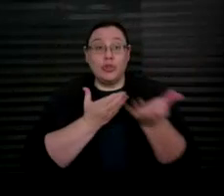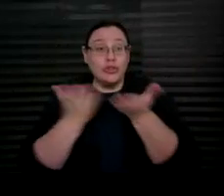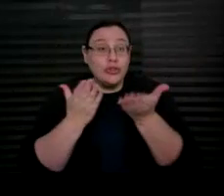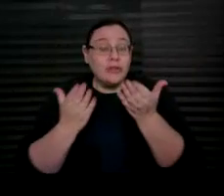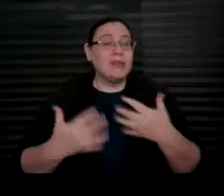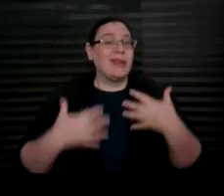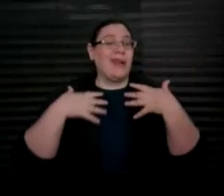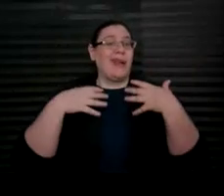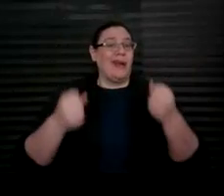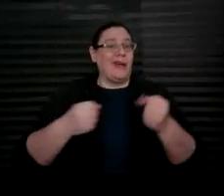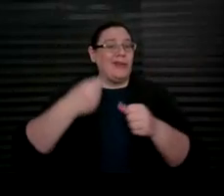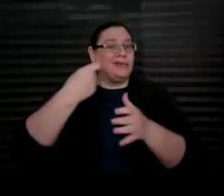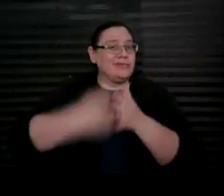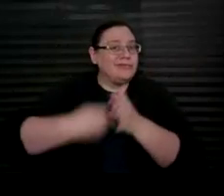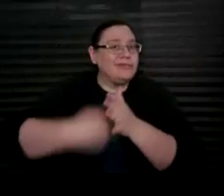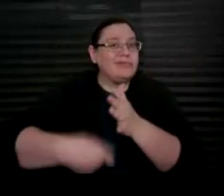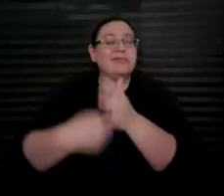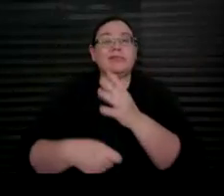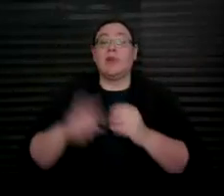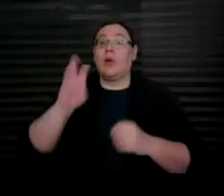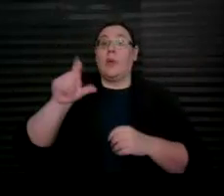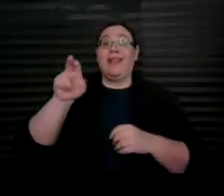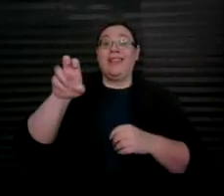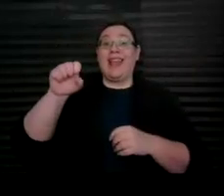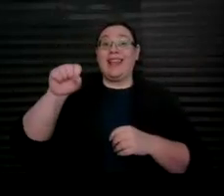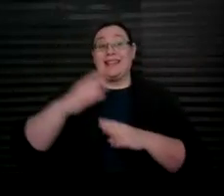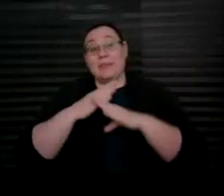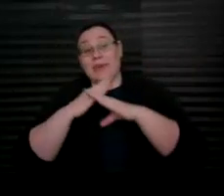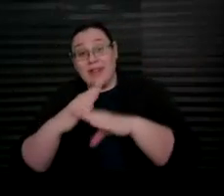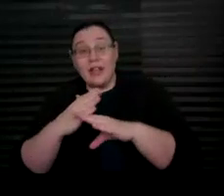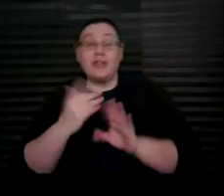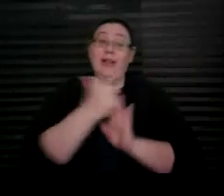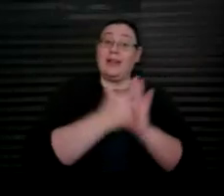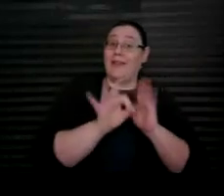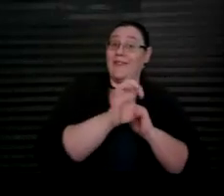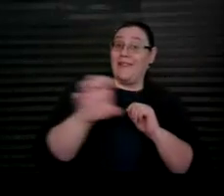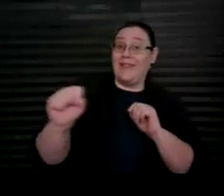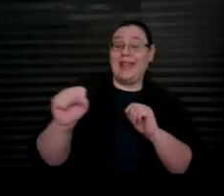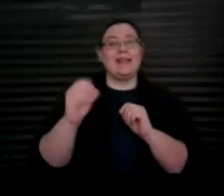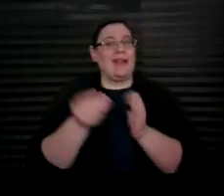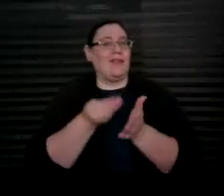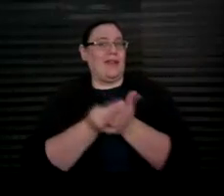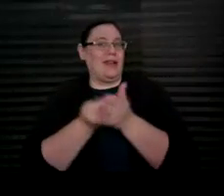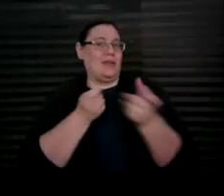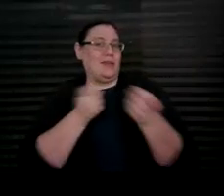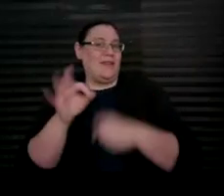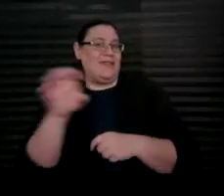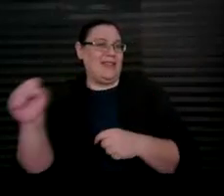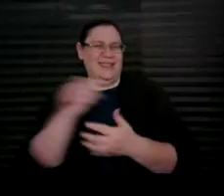expenses, wellness prevention, legal fees, and financial management fees,